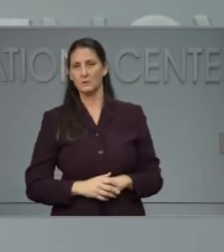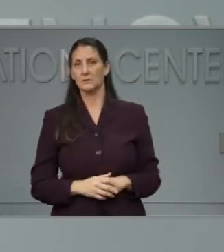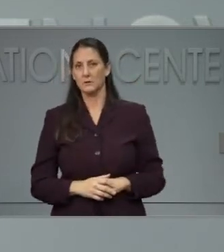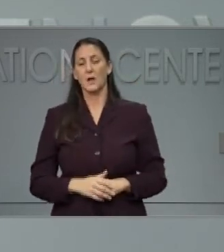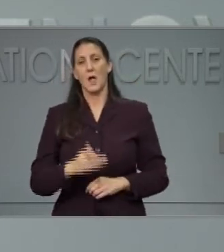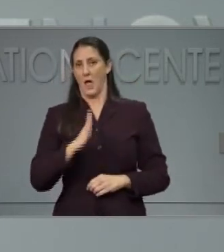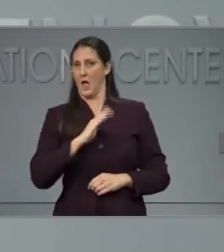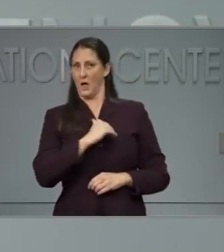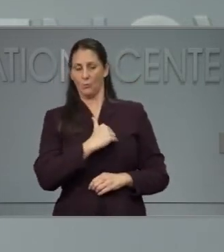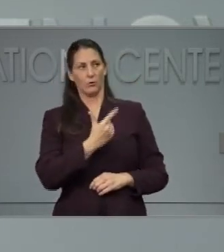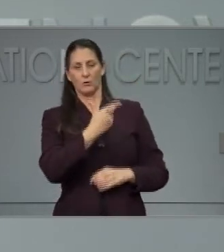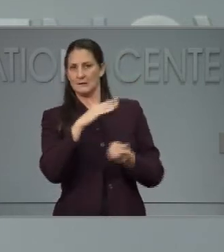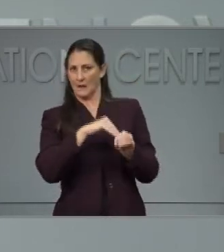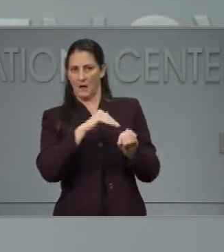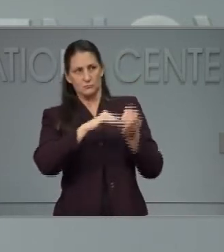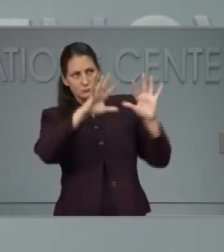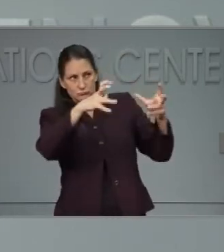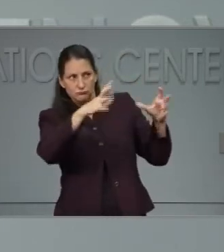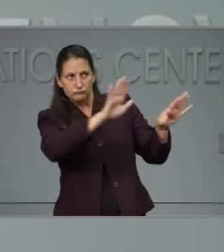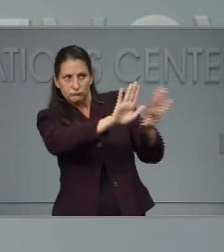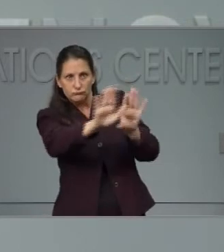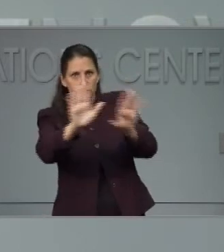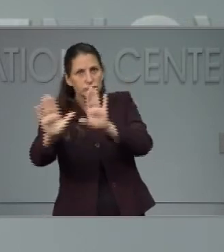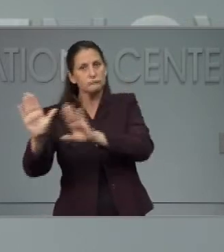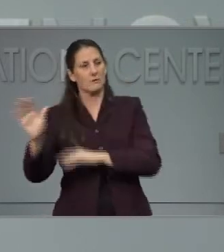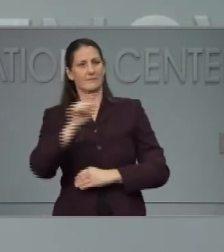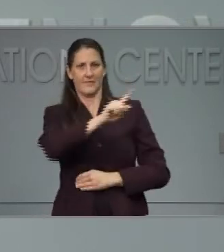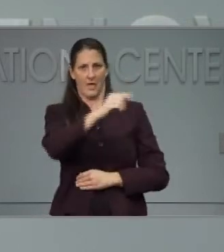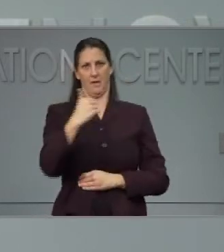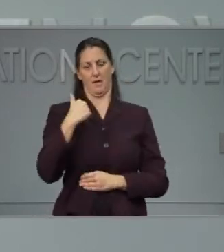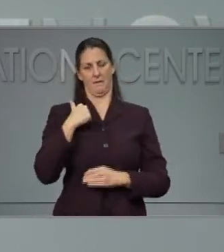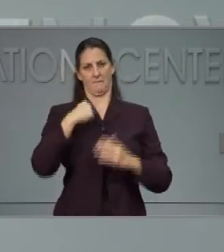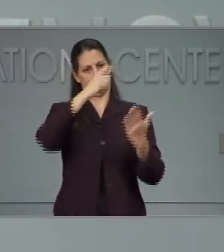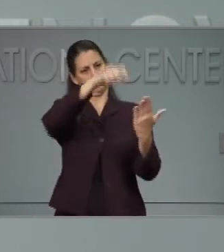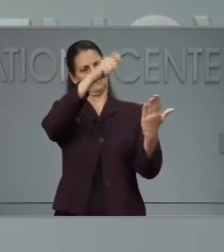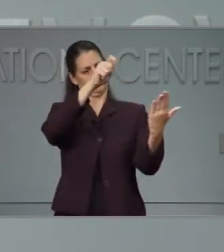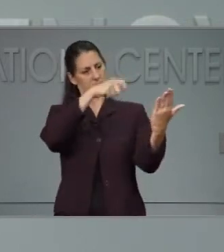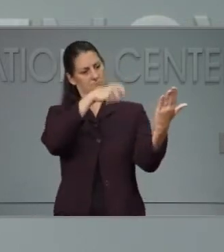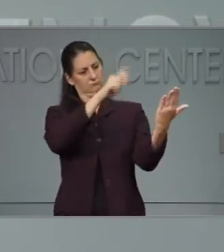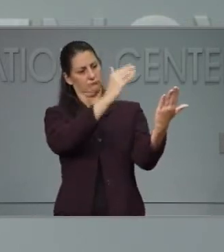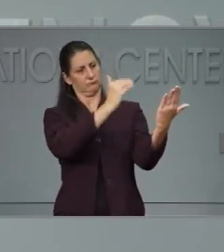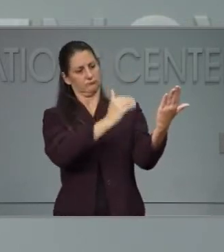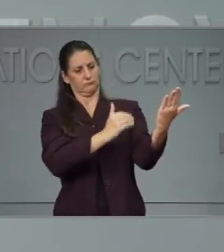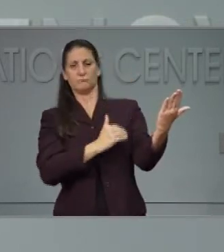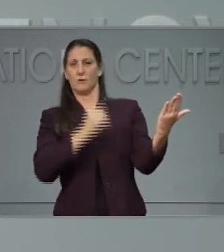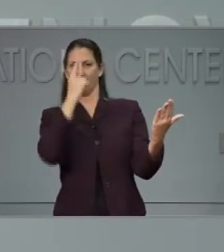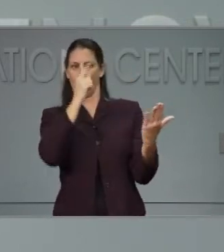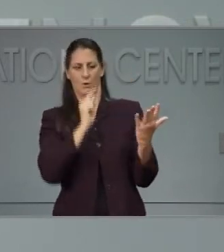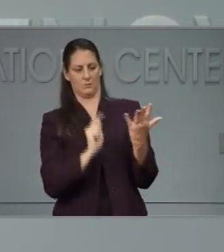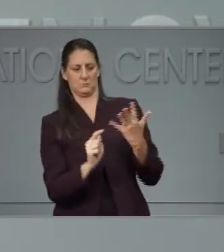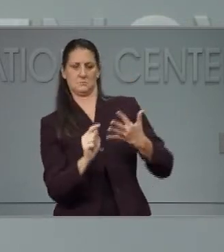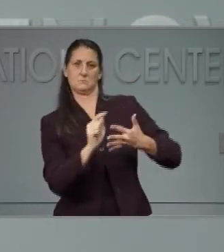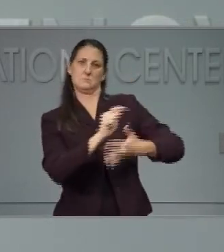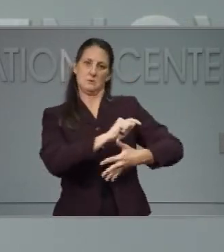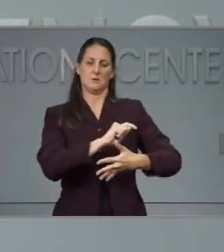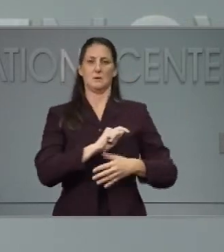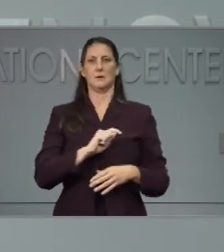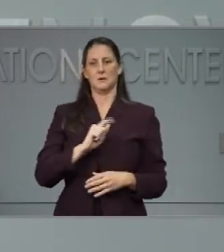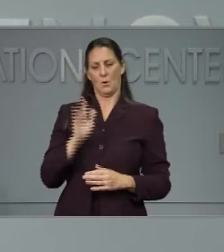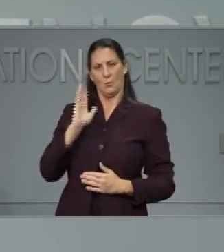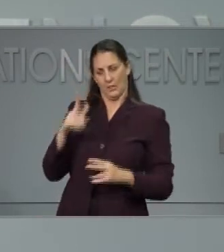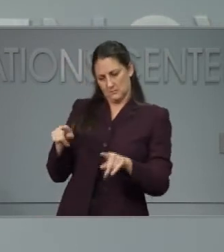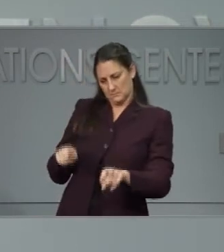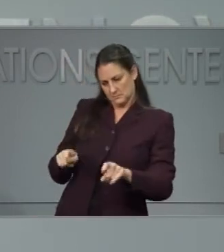criteria to understand, could this be that multi-system inflammatory disease? And again, very rare, something we work through with